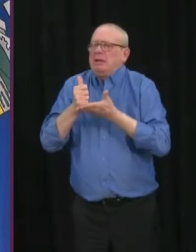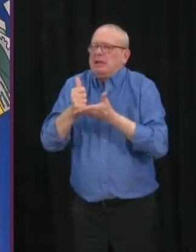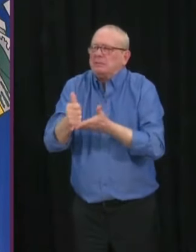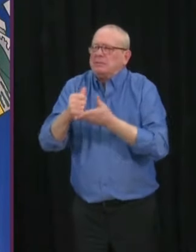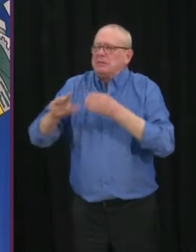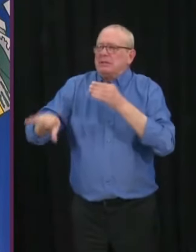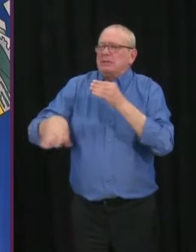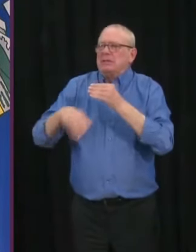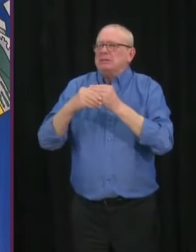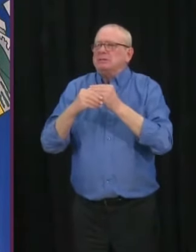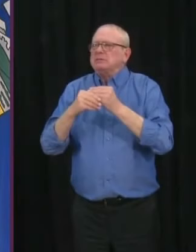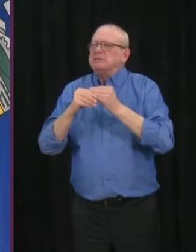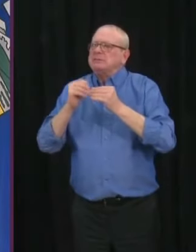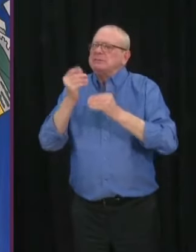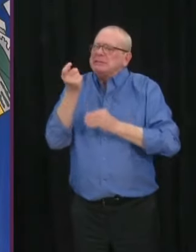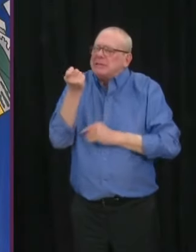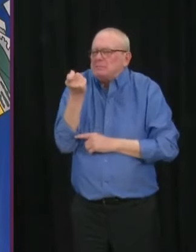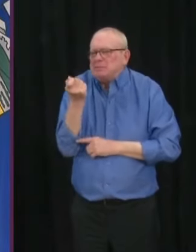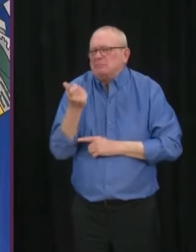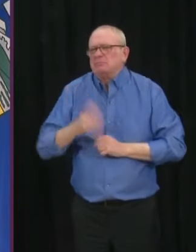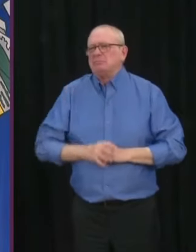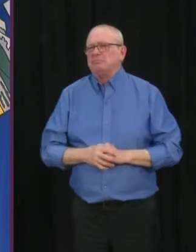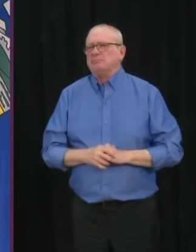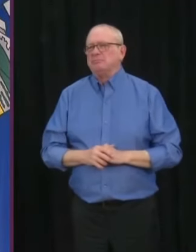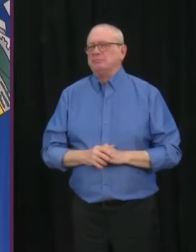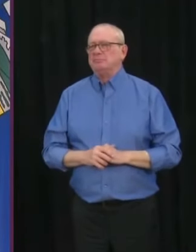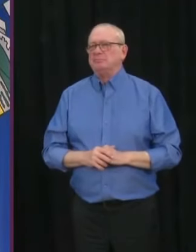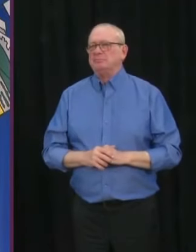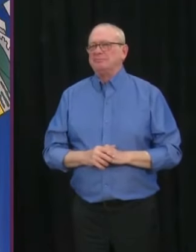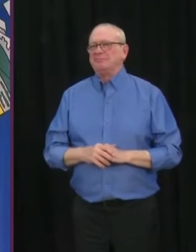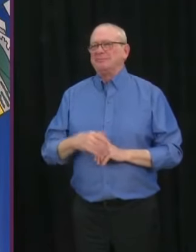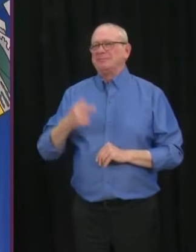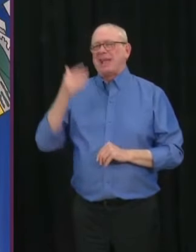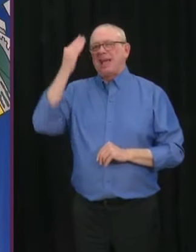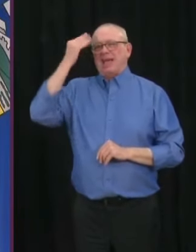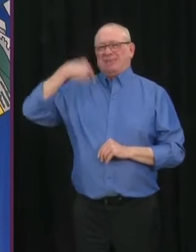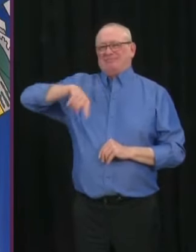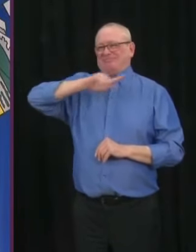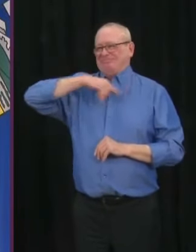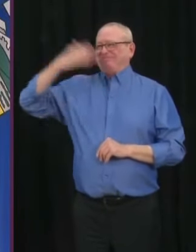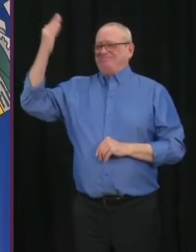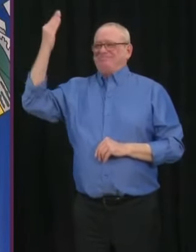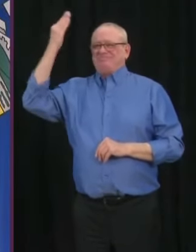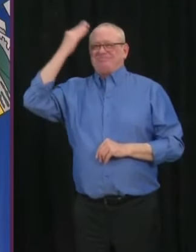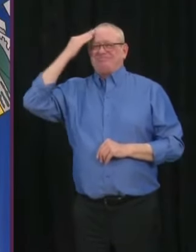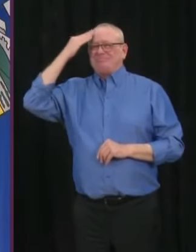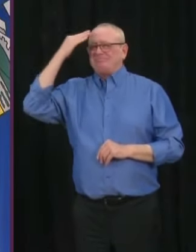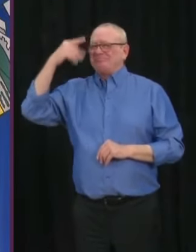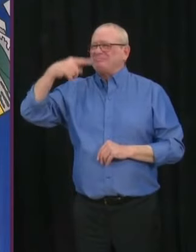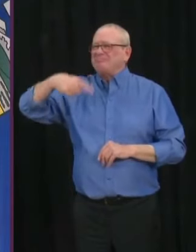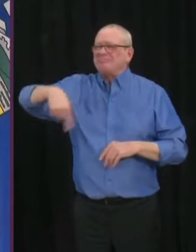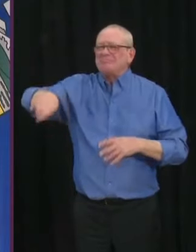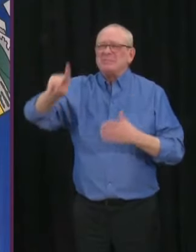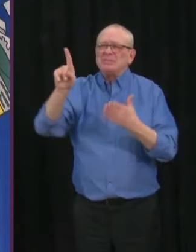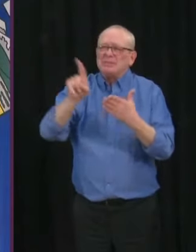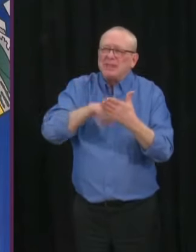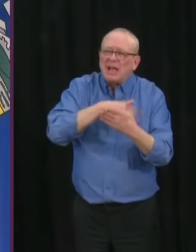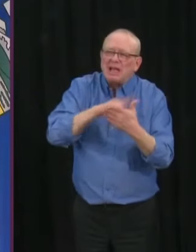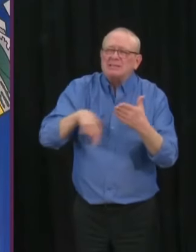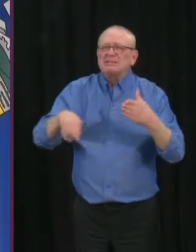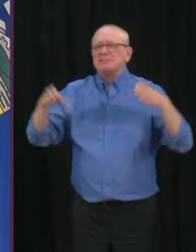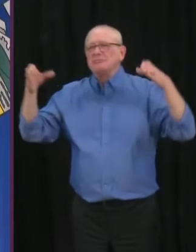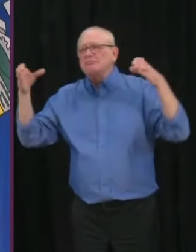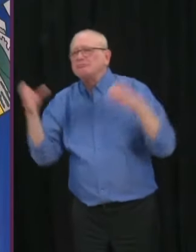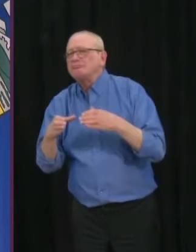First, we know that many of you put outdoor get-togethers with your family and friends during the past holiday